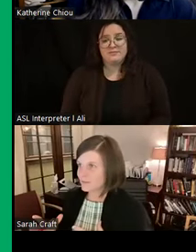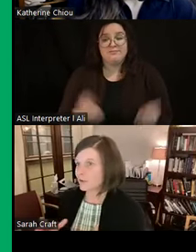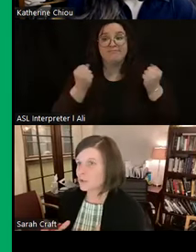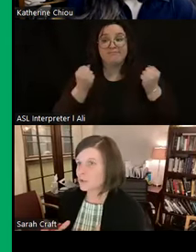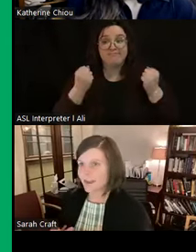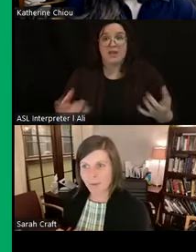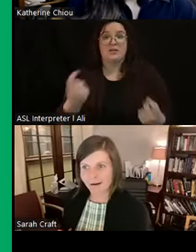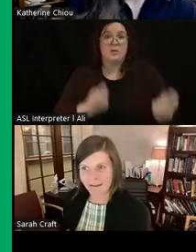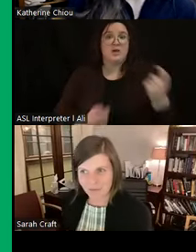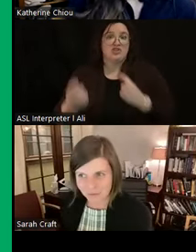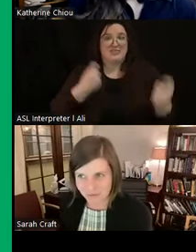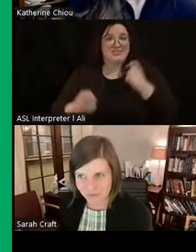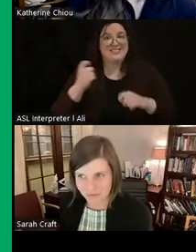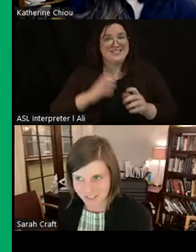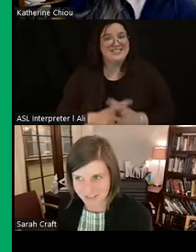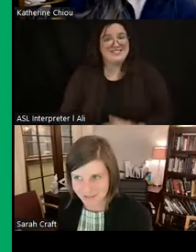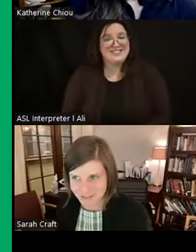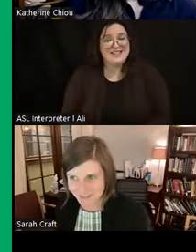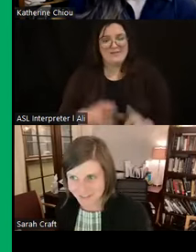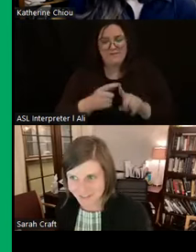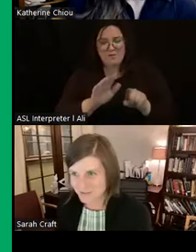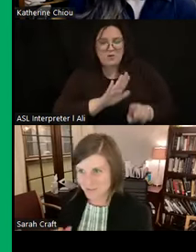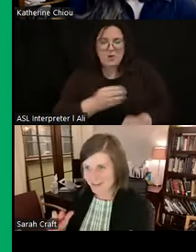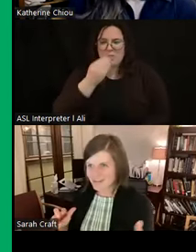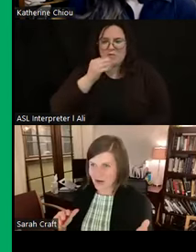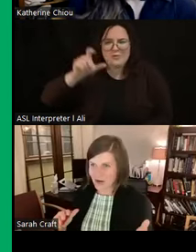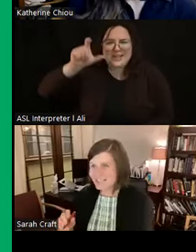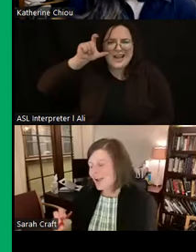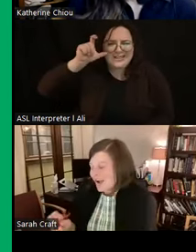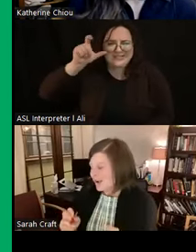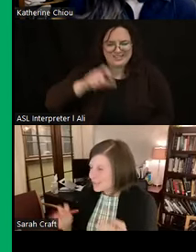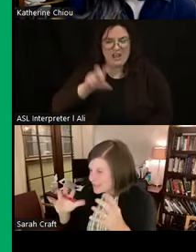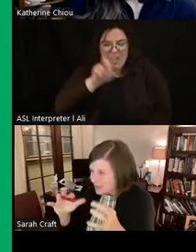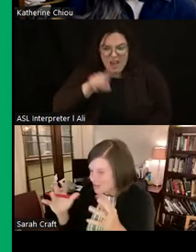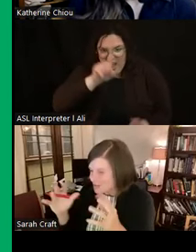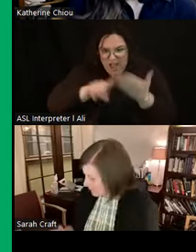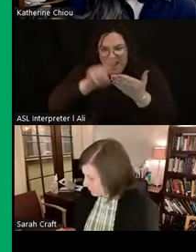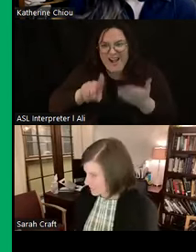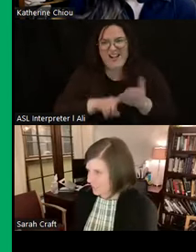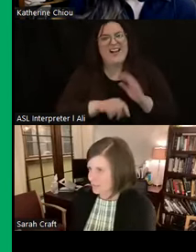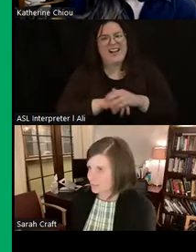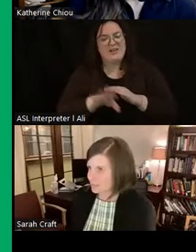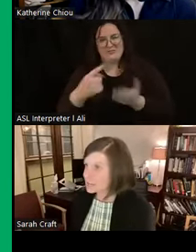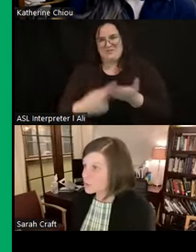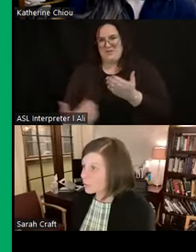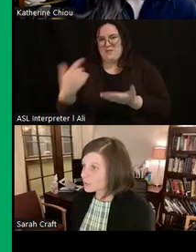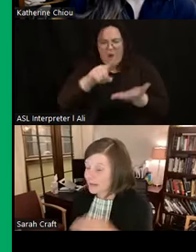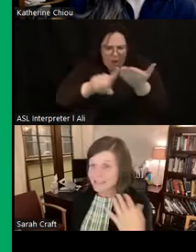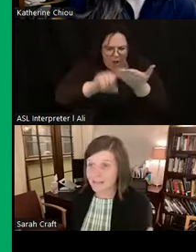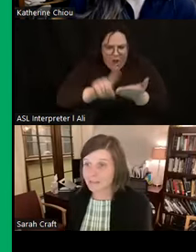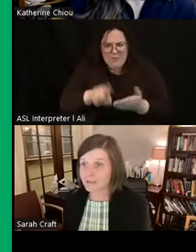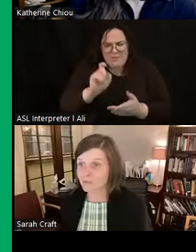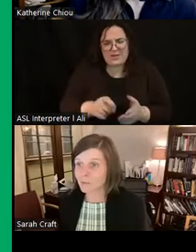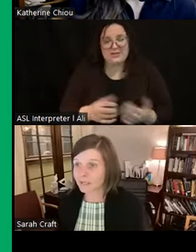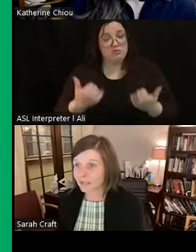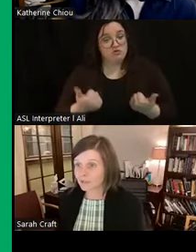in our Q&A from our food detectives. think you would have charmingly talked about investigating some of these things, so we're going to try